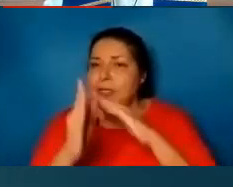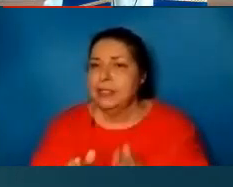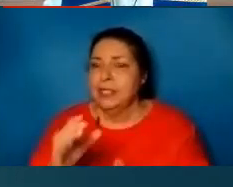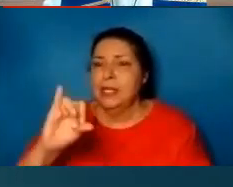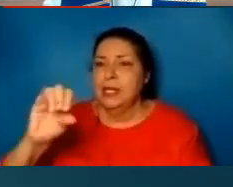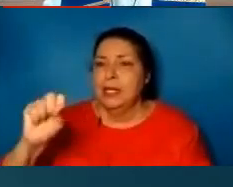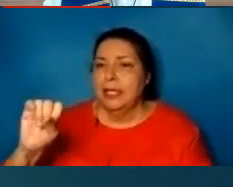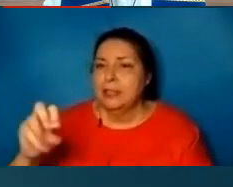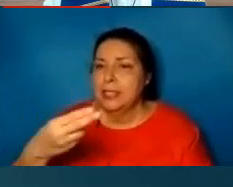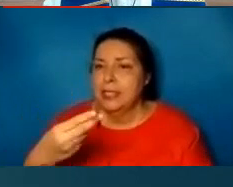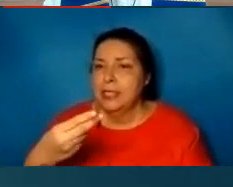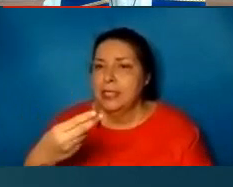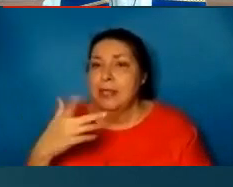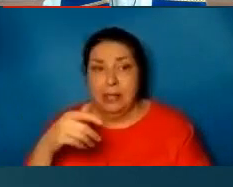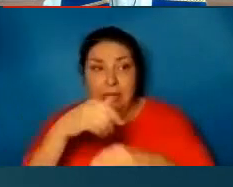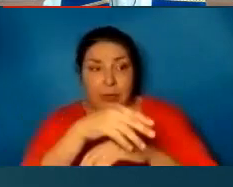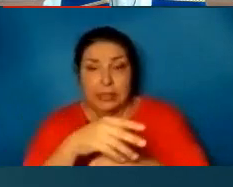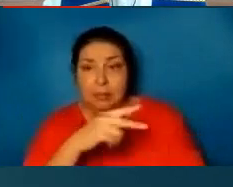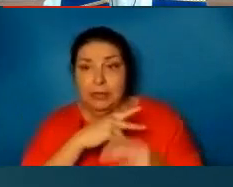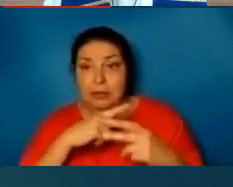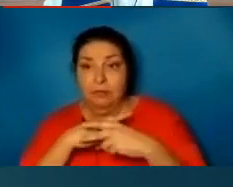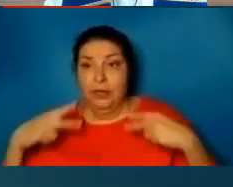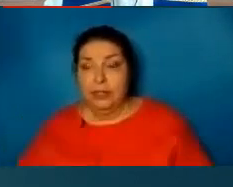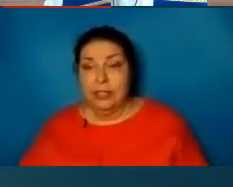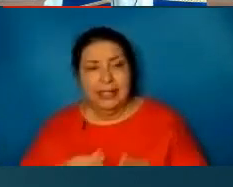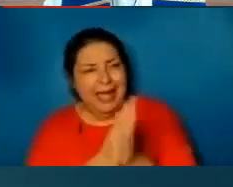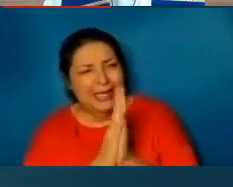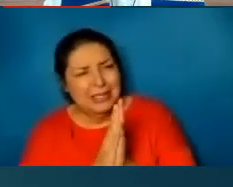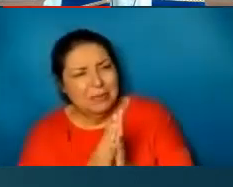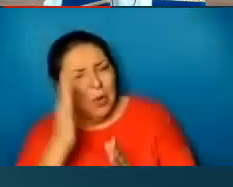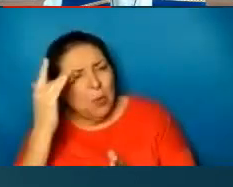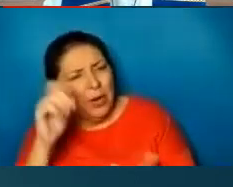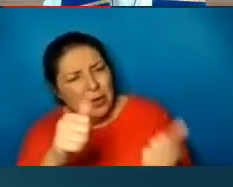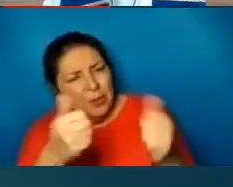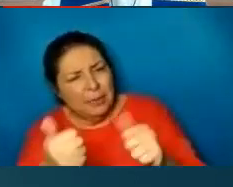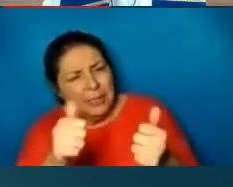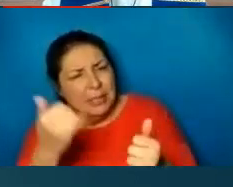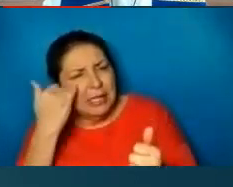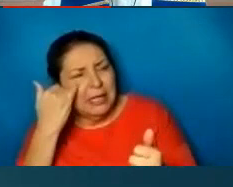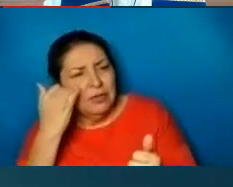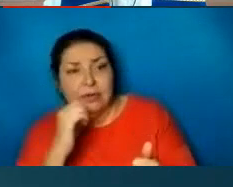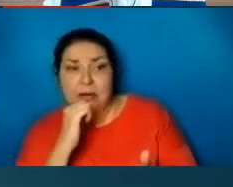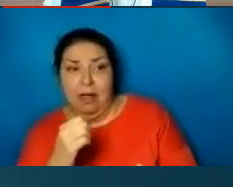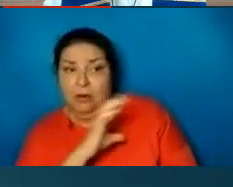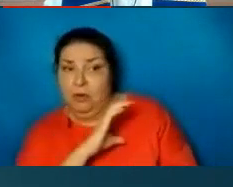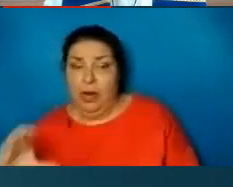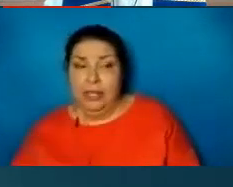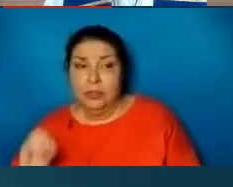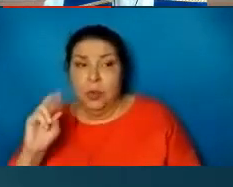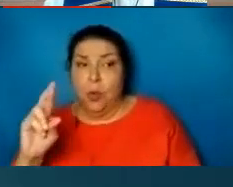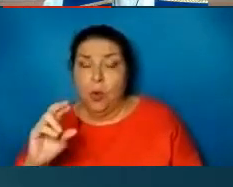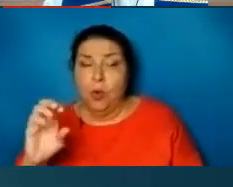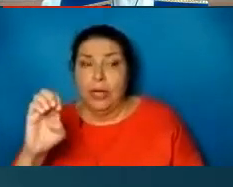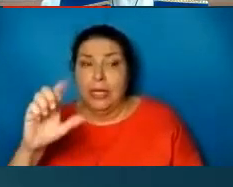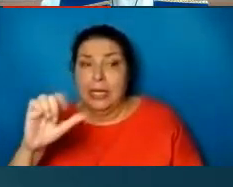been sent from the Pharisees they asked him then why are you baptizing if you are neither Christ or Elijah